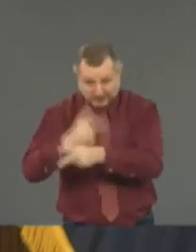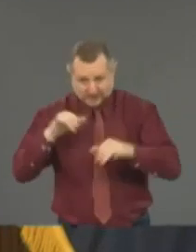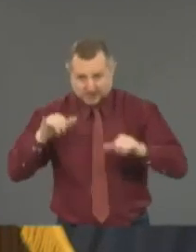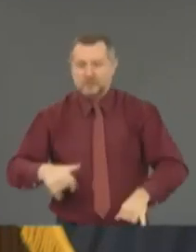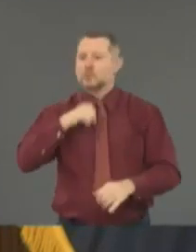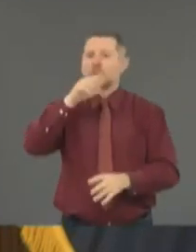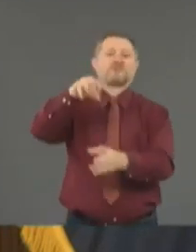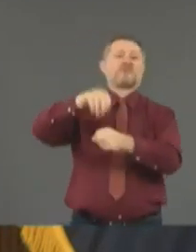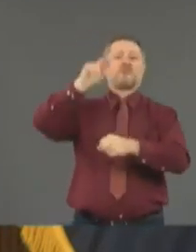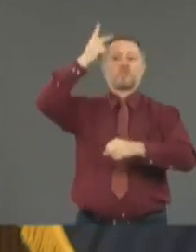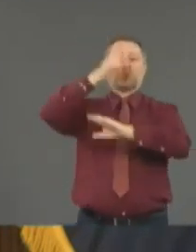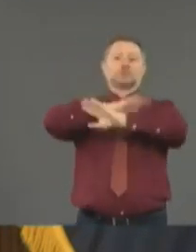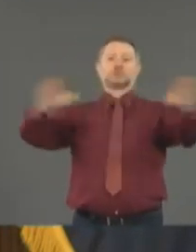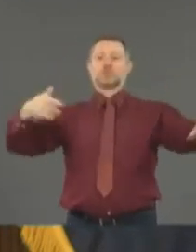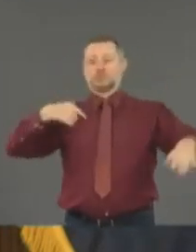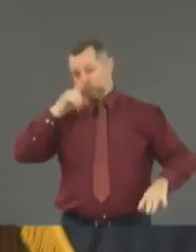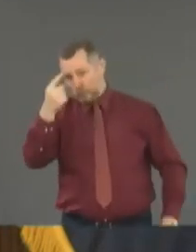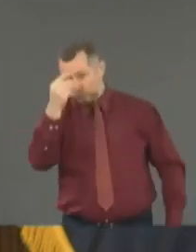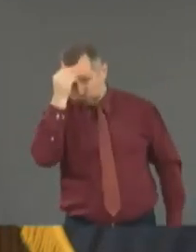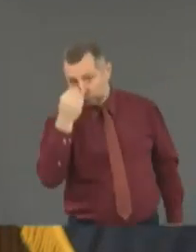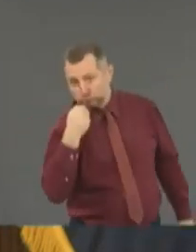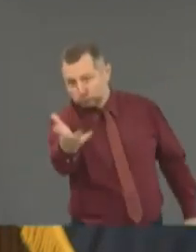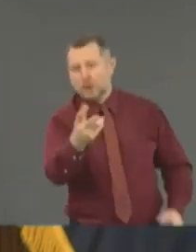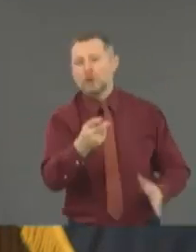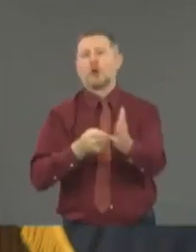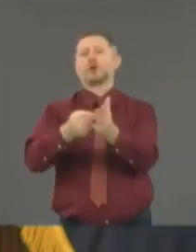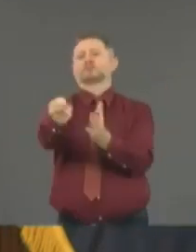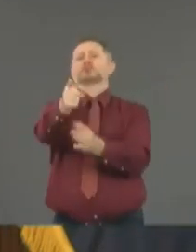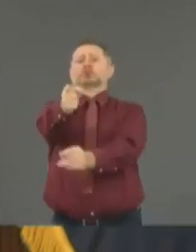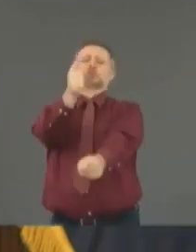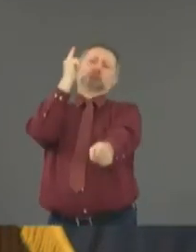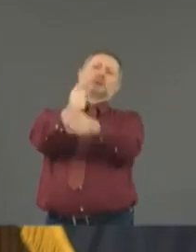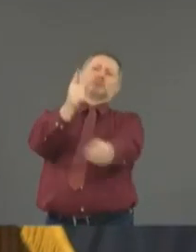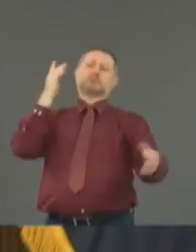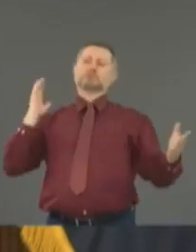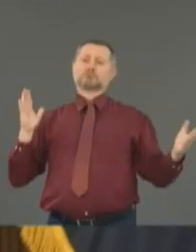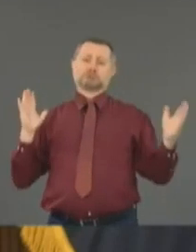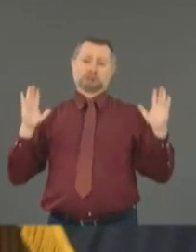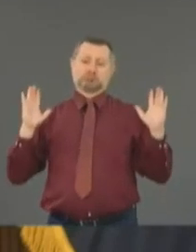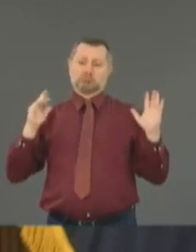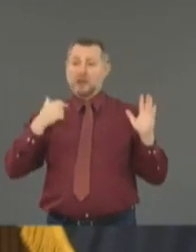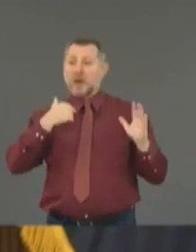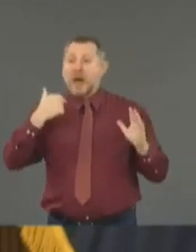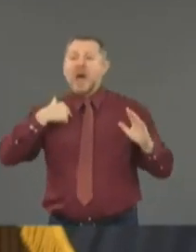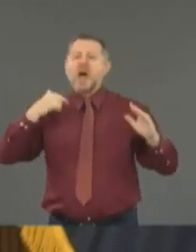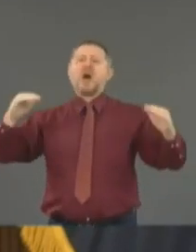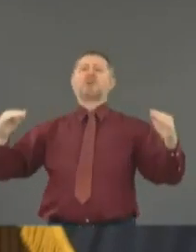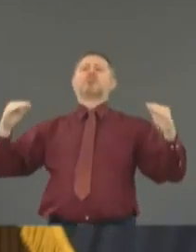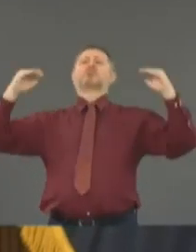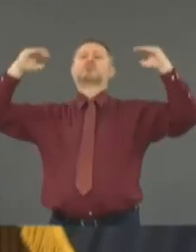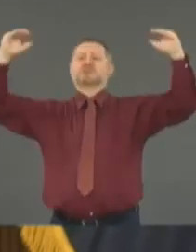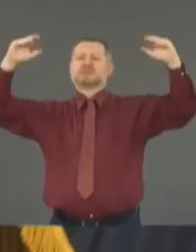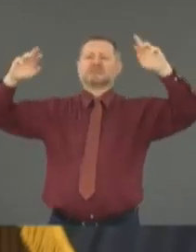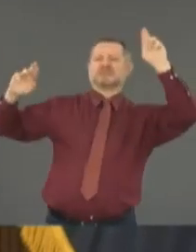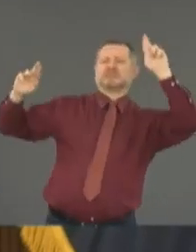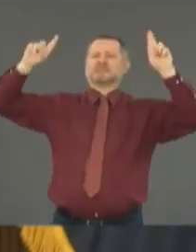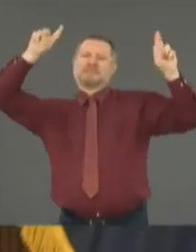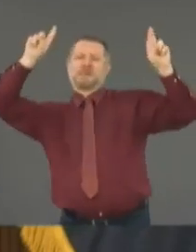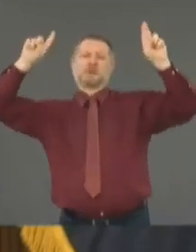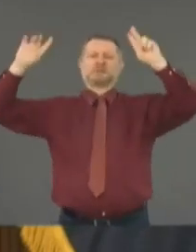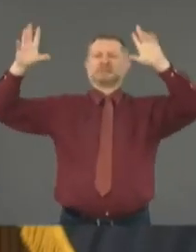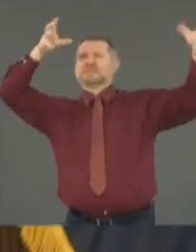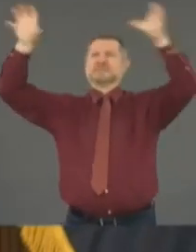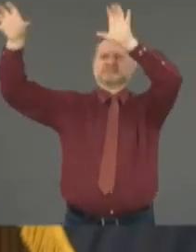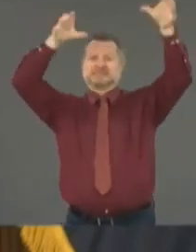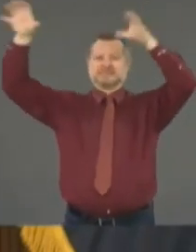tell the truth. But you're right. It is a hyper-partisan, hyper-divided situation. And